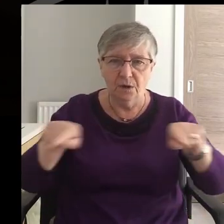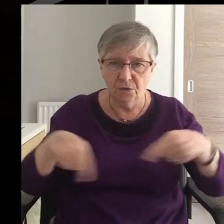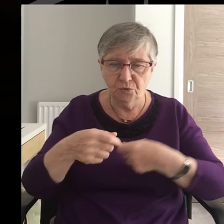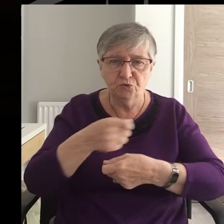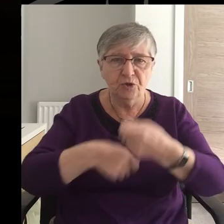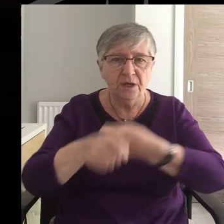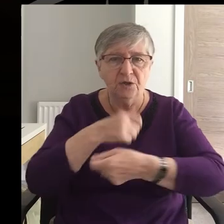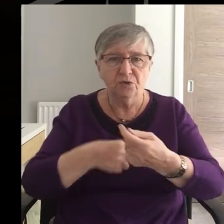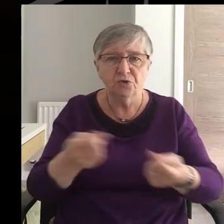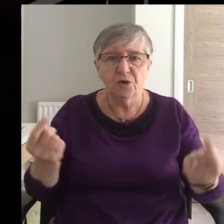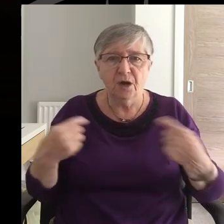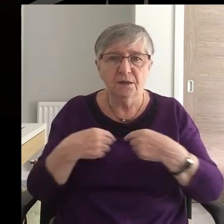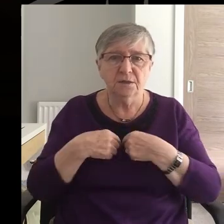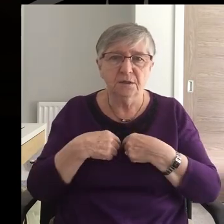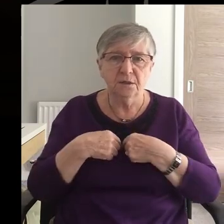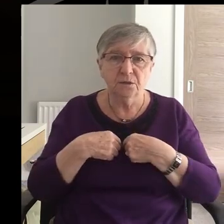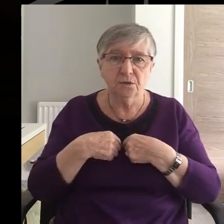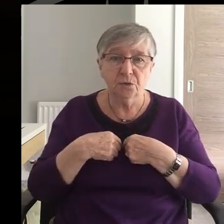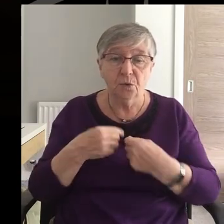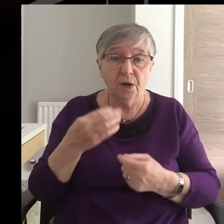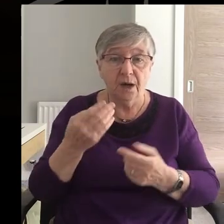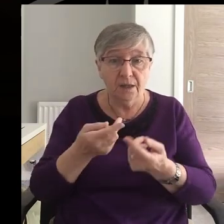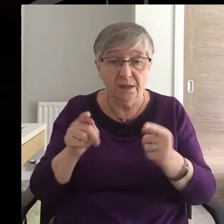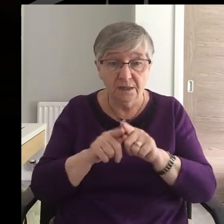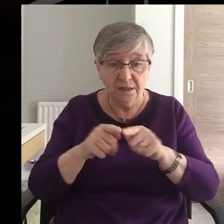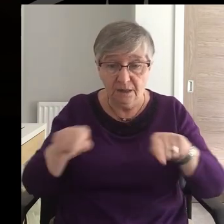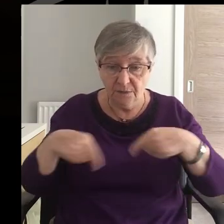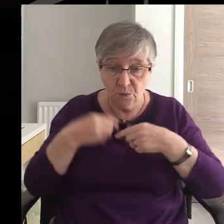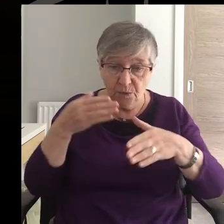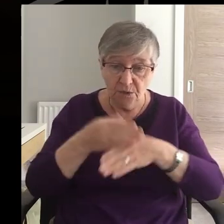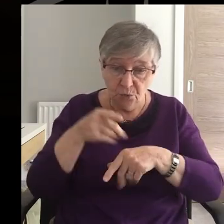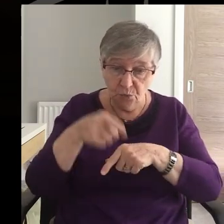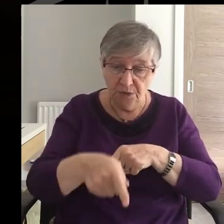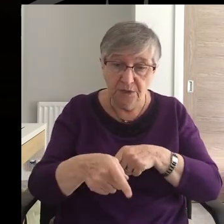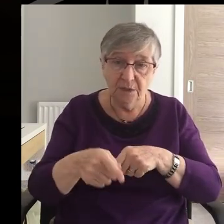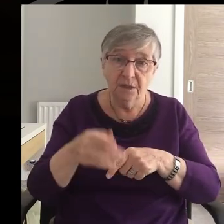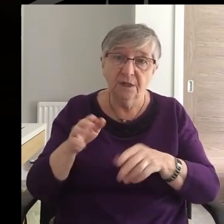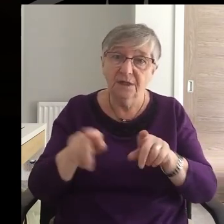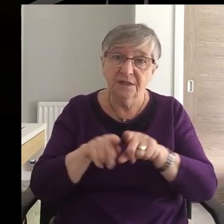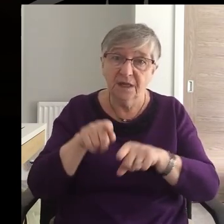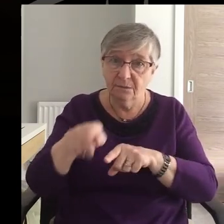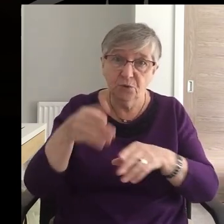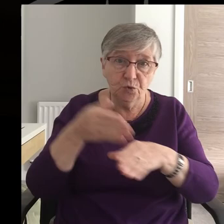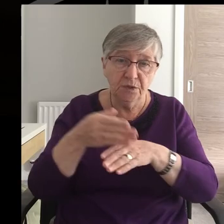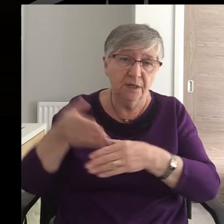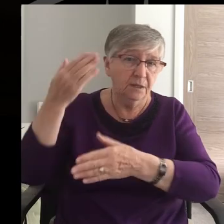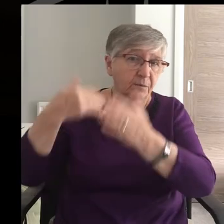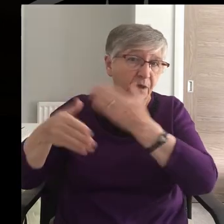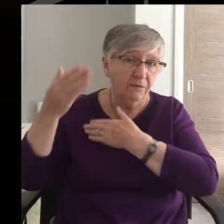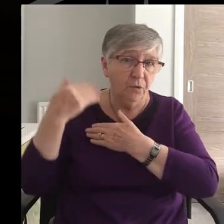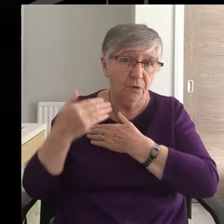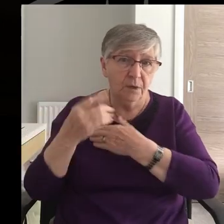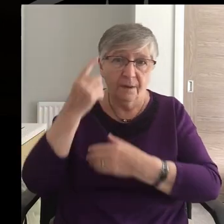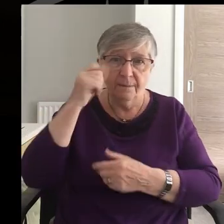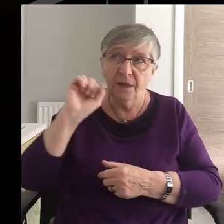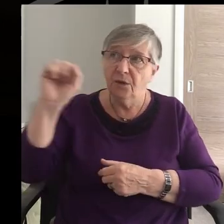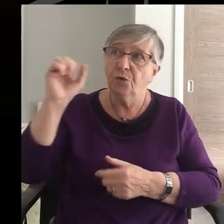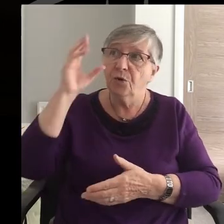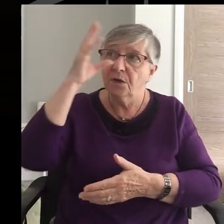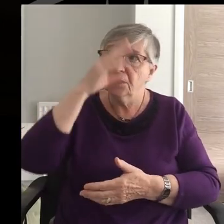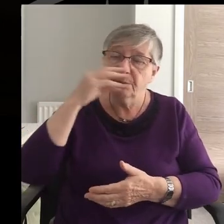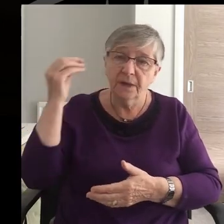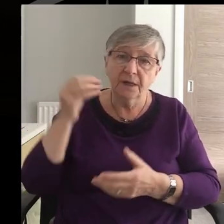And so as we do here What you did In that upstairs room May your spirit be with and among us